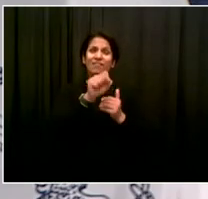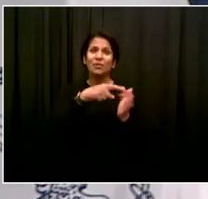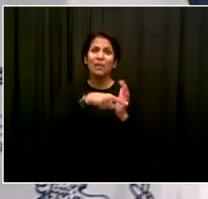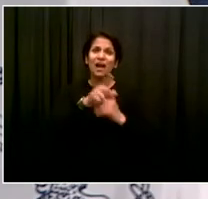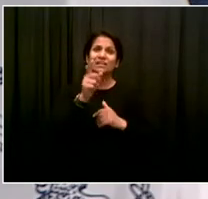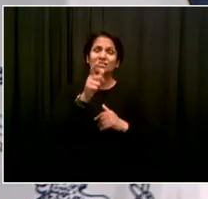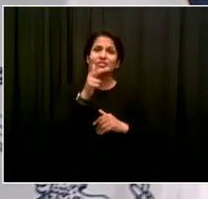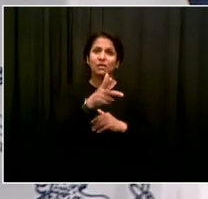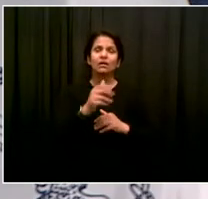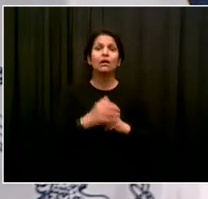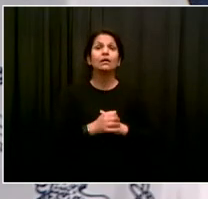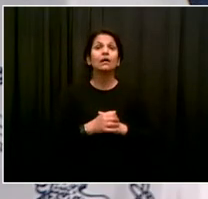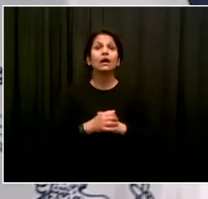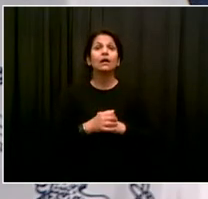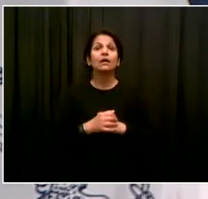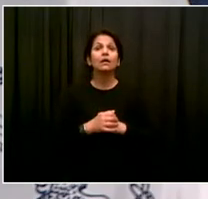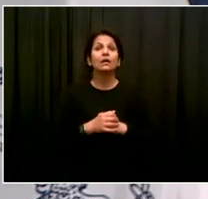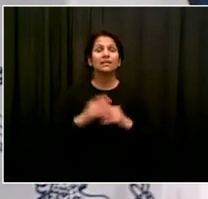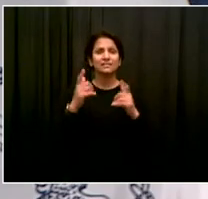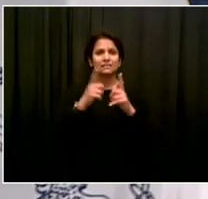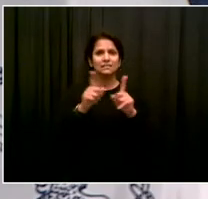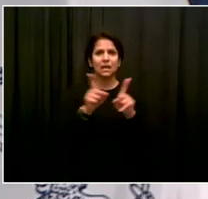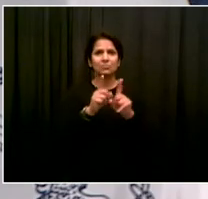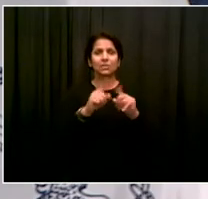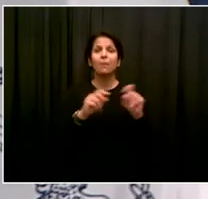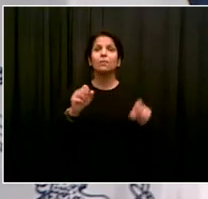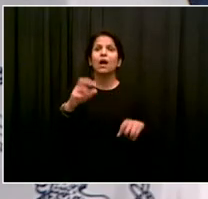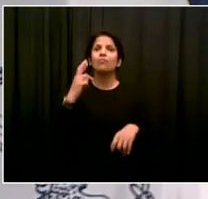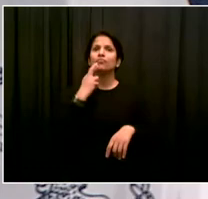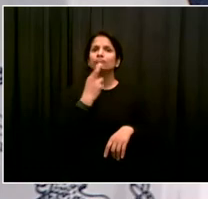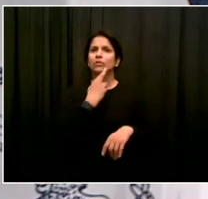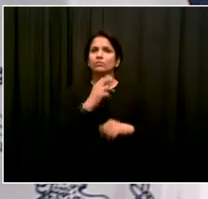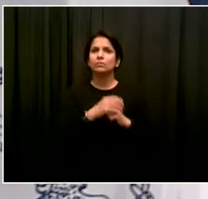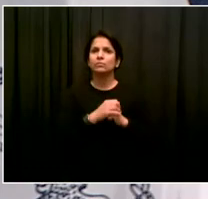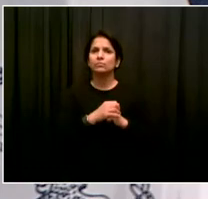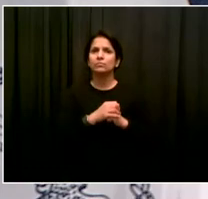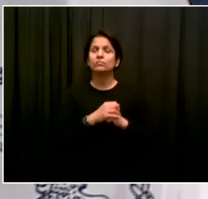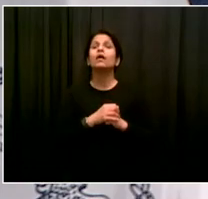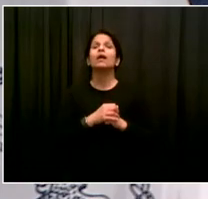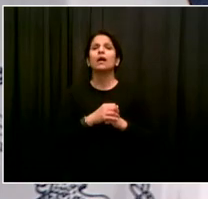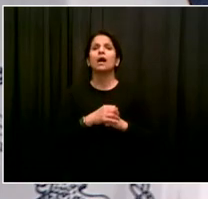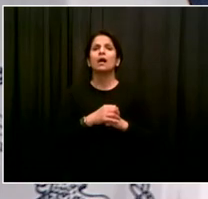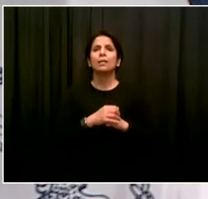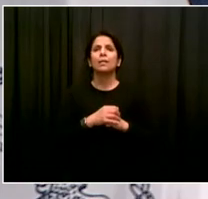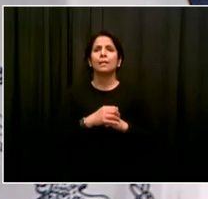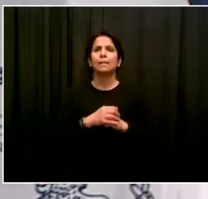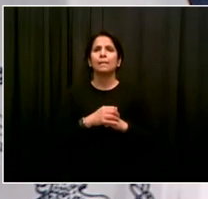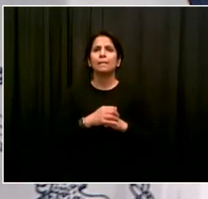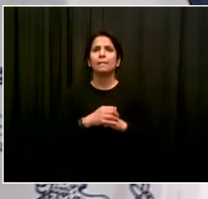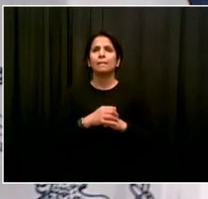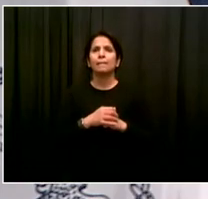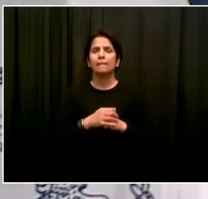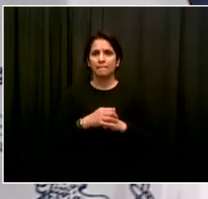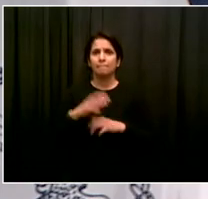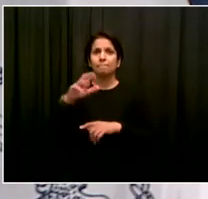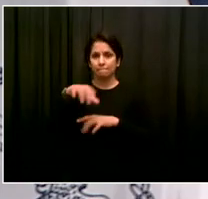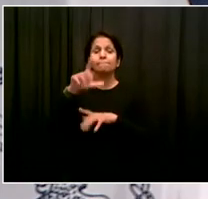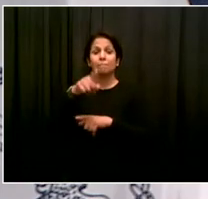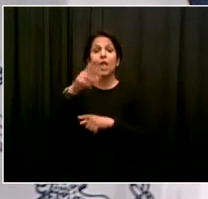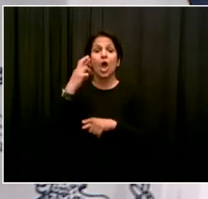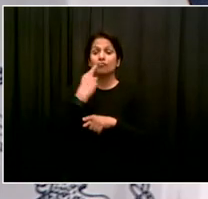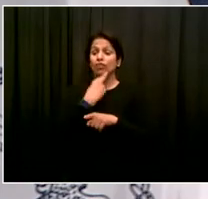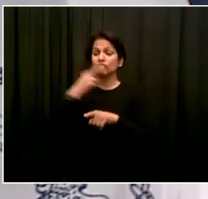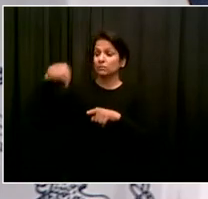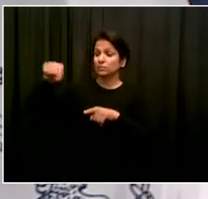outdoor dining, for example, more and more city bike stations. I think we're creating a lot of that balance. I don't think it's, you know, one